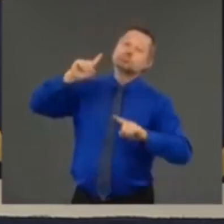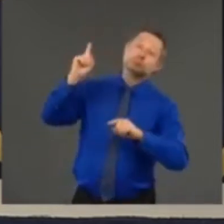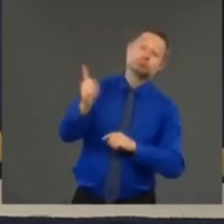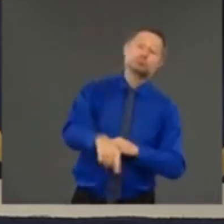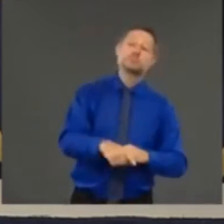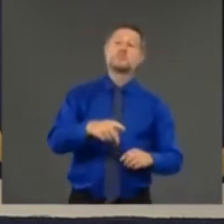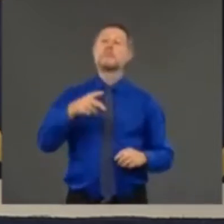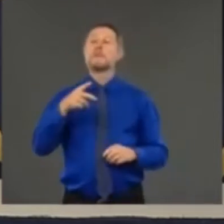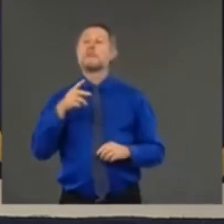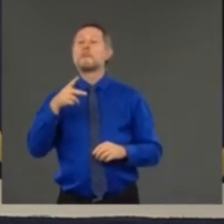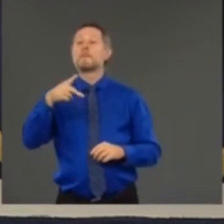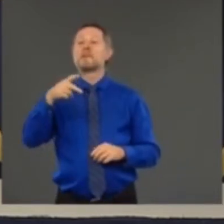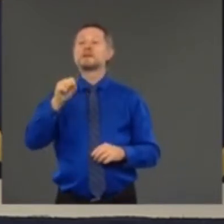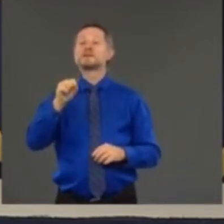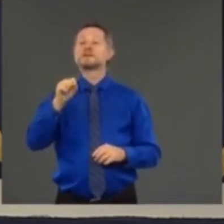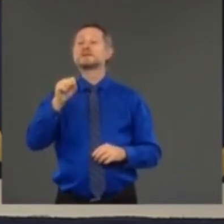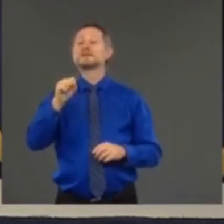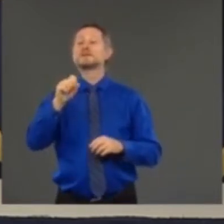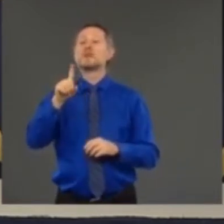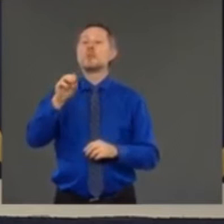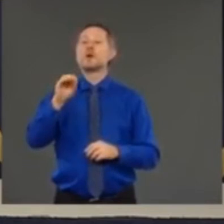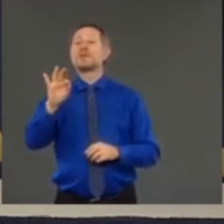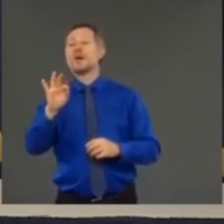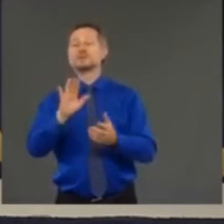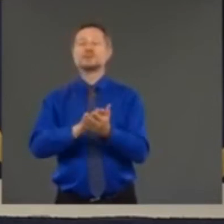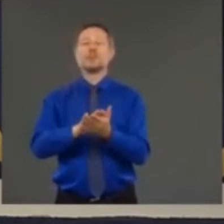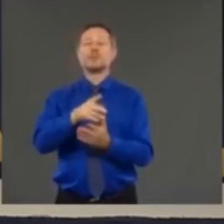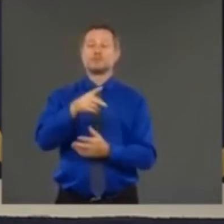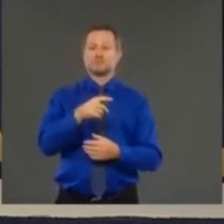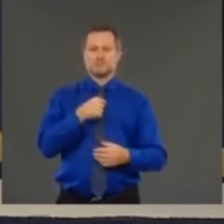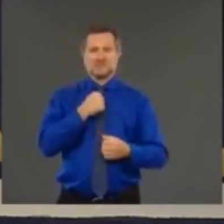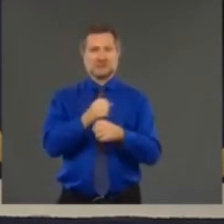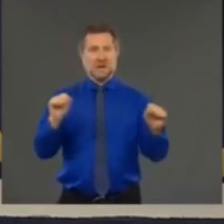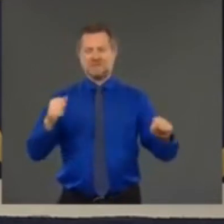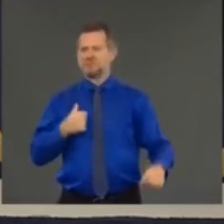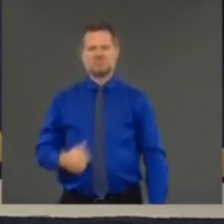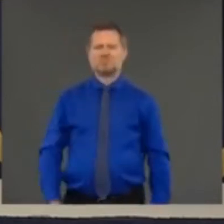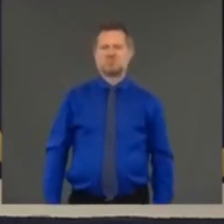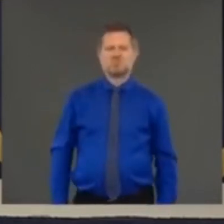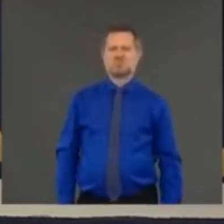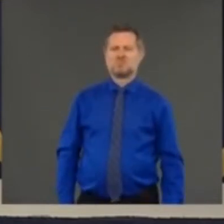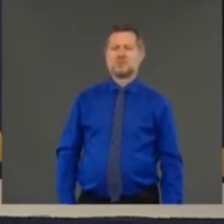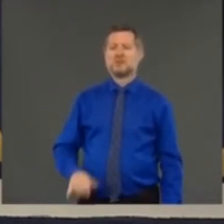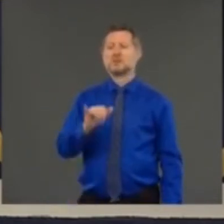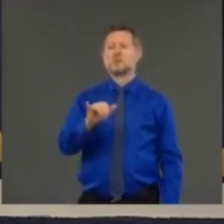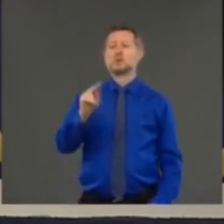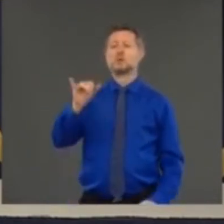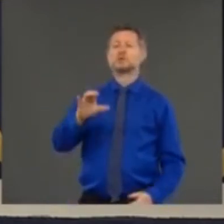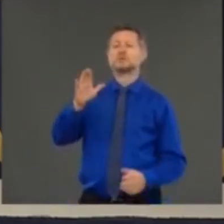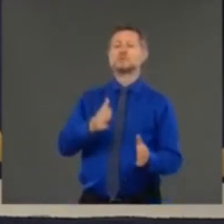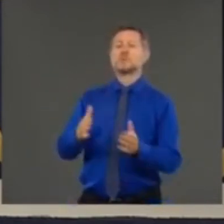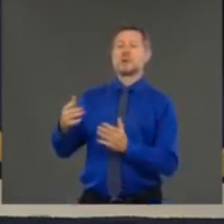109 is safe in the city I don't even think the plan speaks